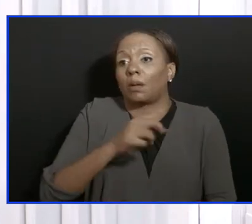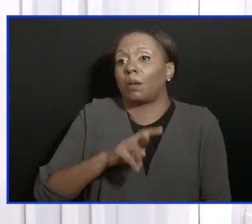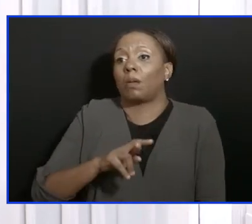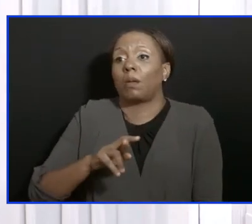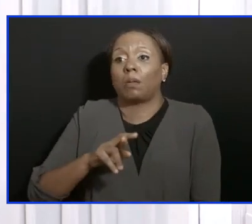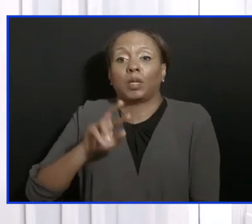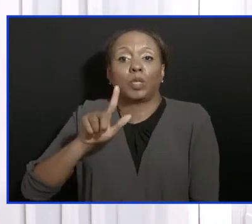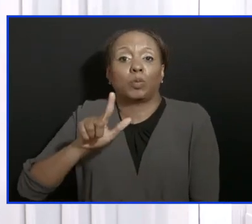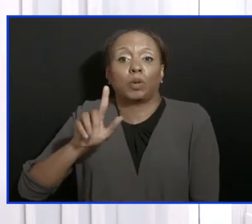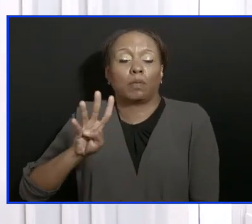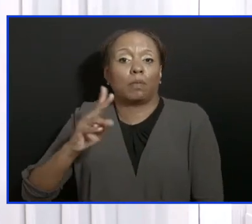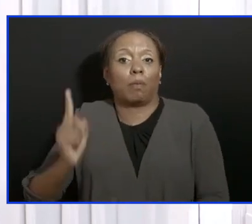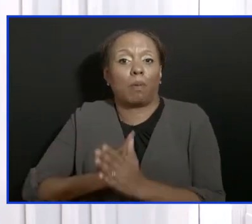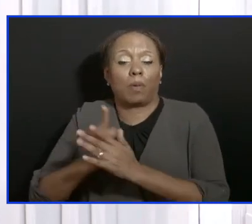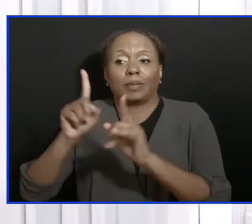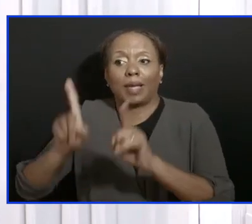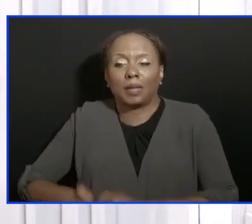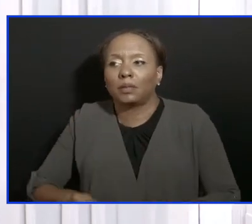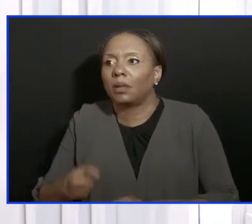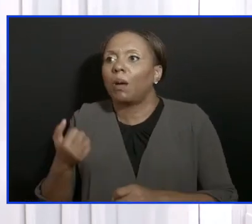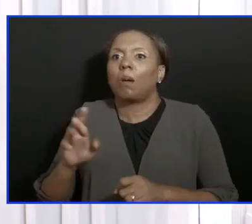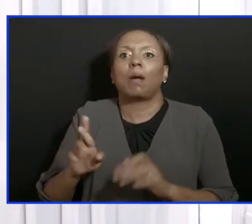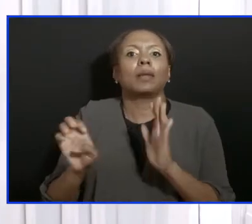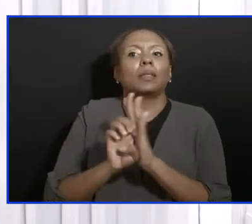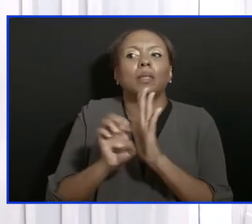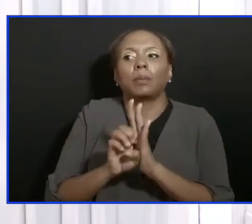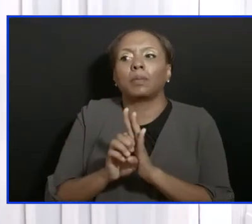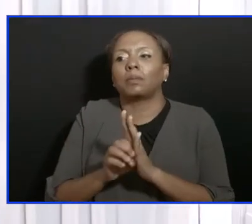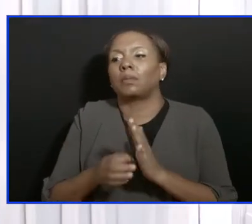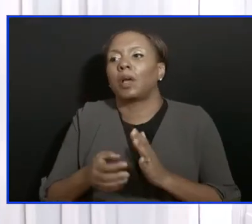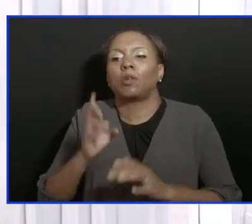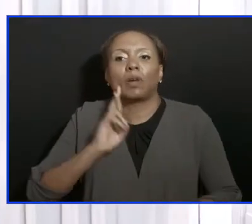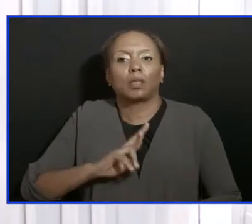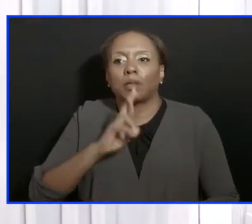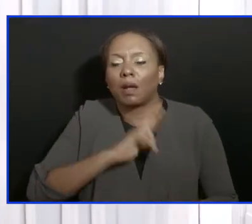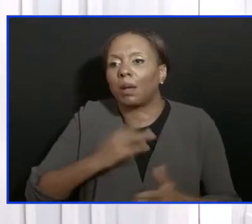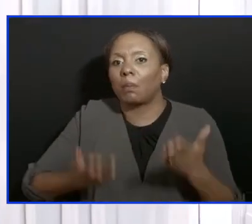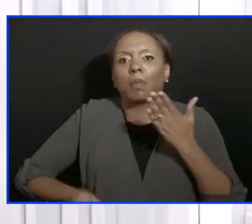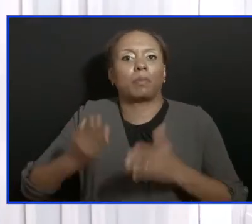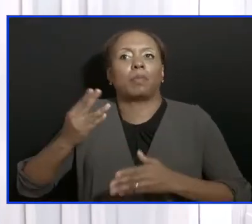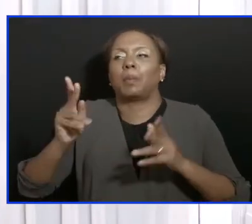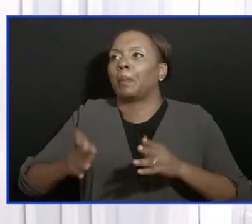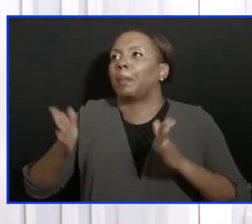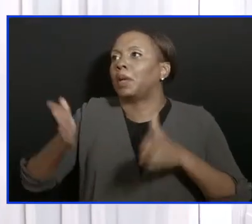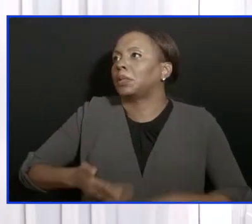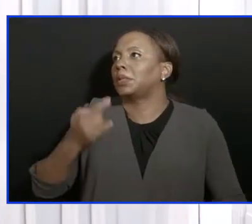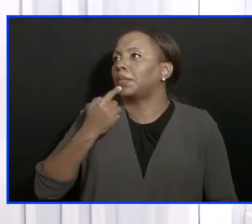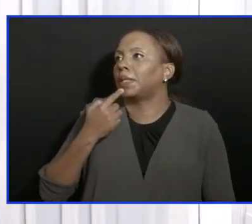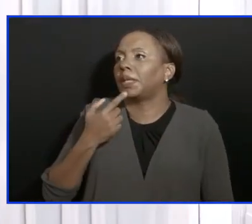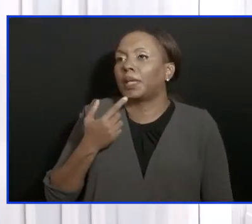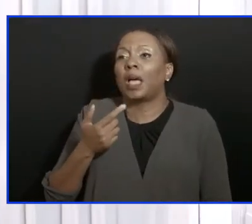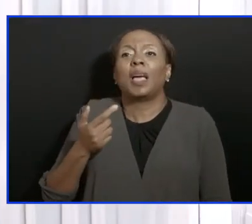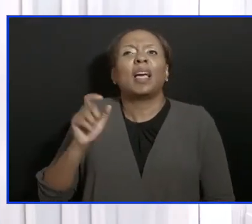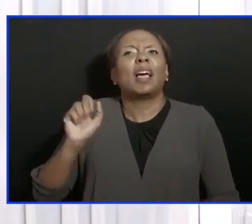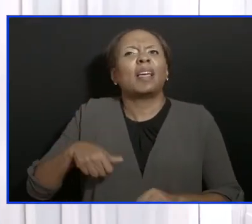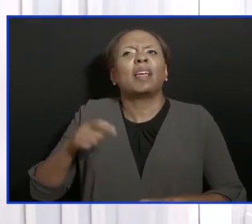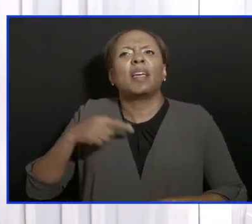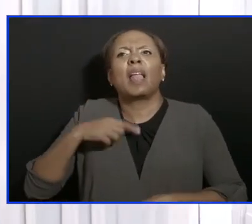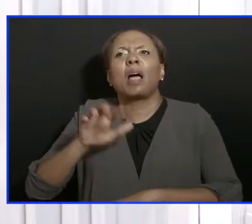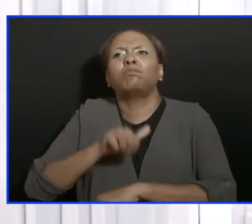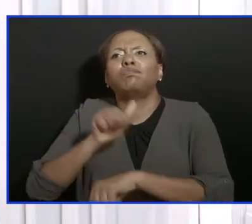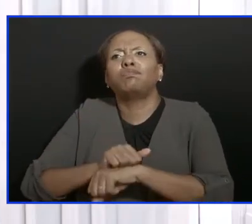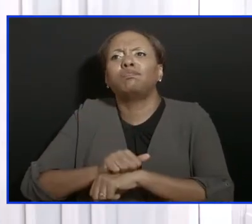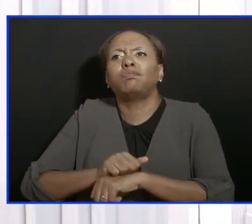gave this example before, a person may decide that the last minute they want to go to a restaurant, the restaurant says vaccination or tested